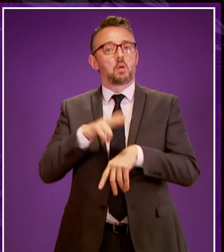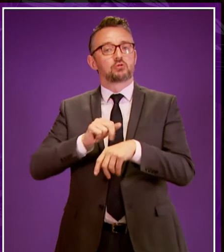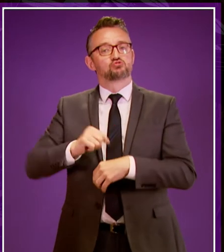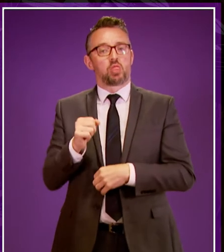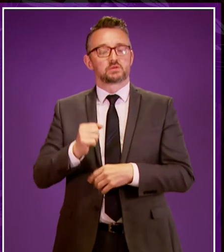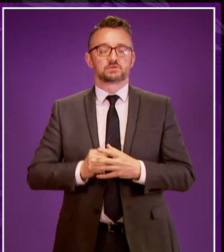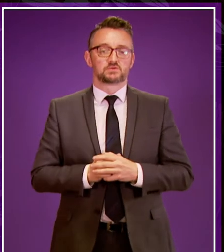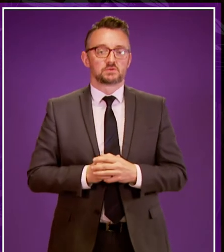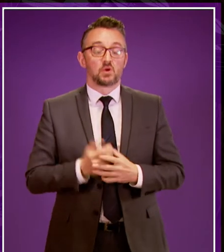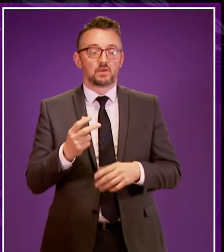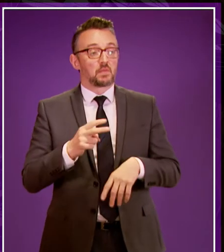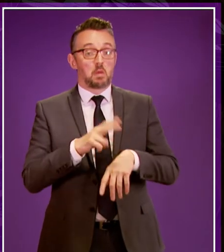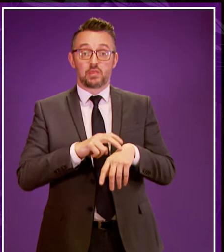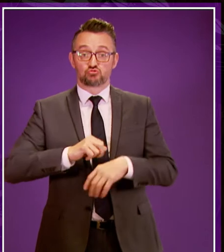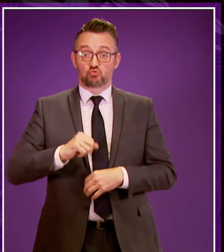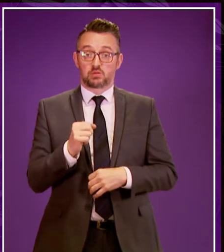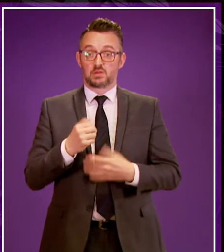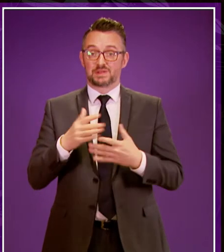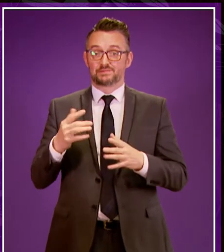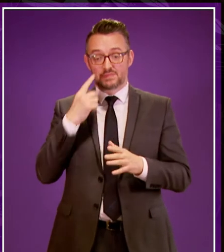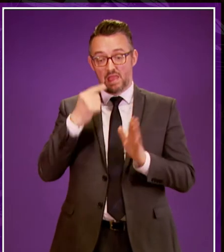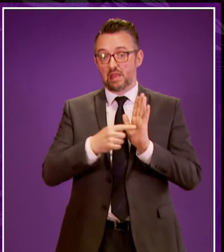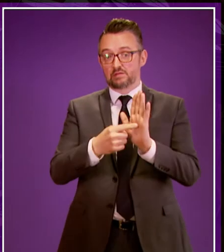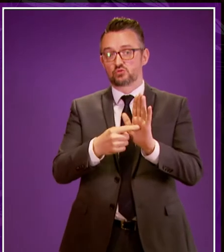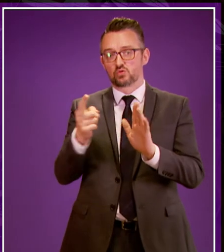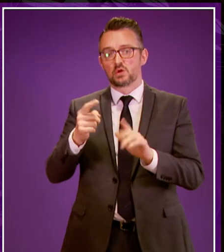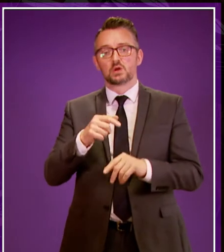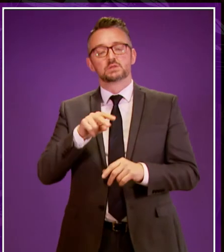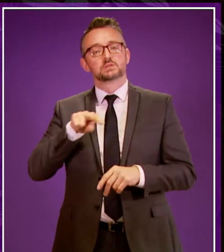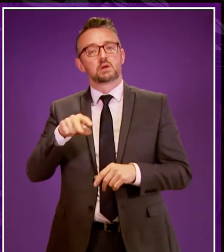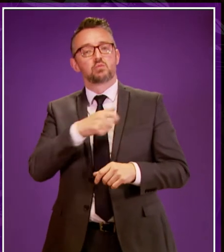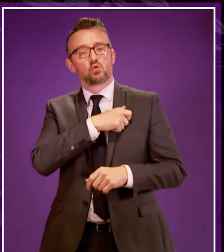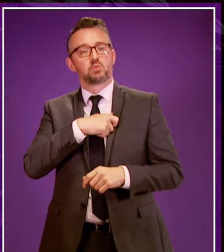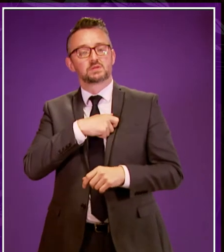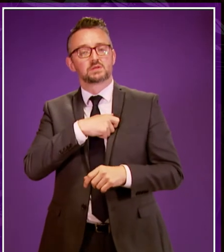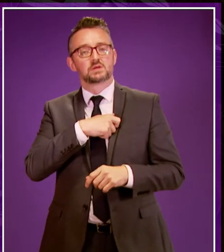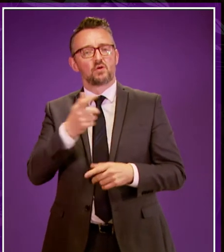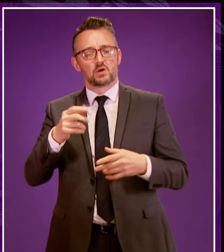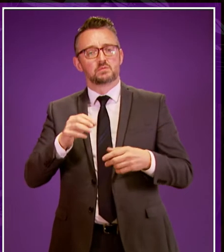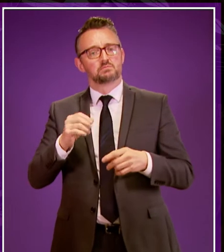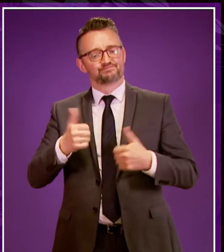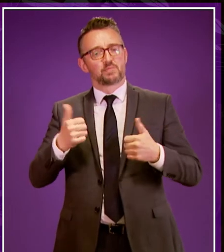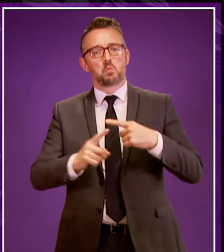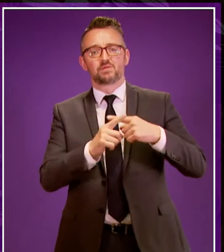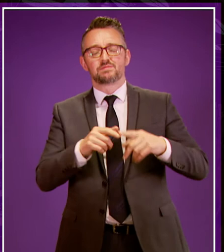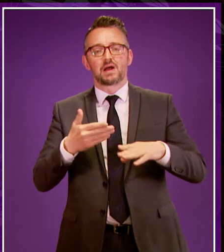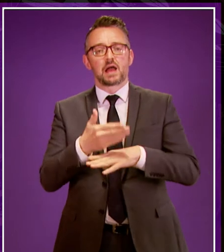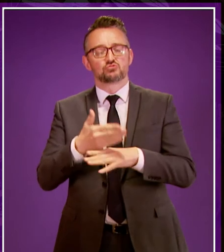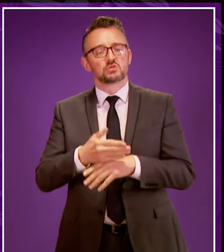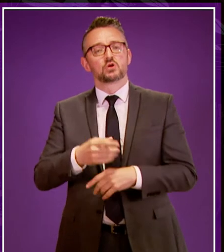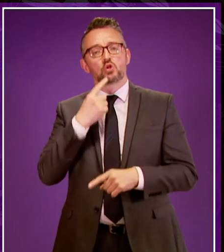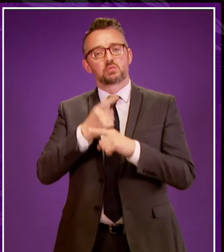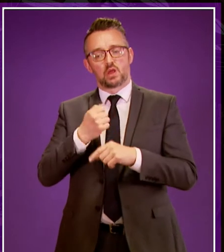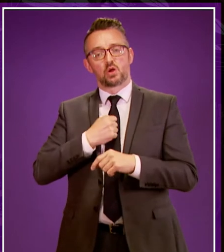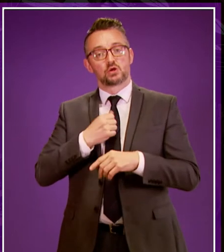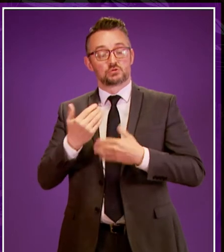Michael Matheson. Police Scotland's evidence to the Justice Subcommittee on policing highlights the positive action it's taking to support our race equality